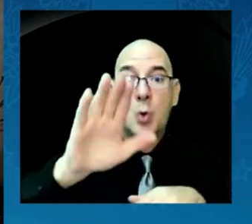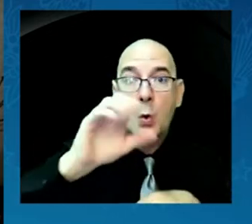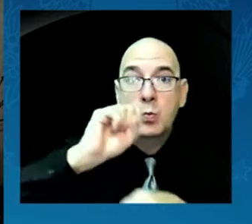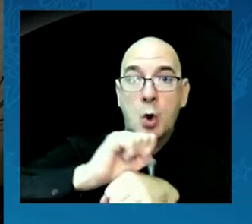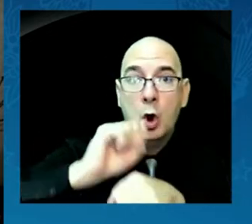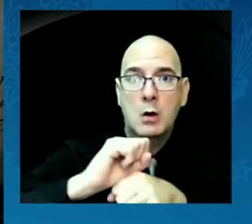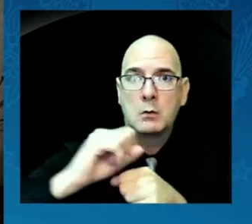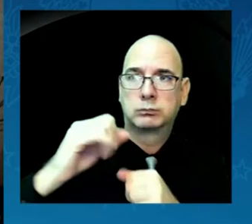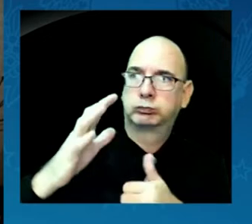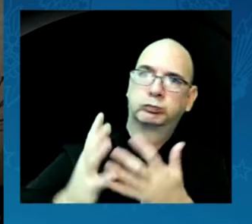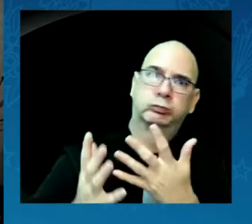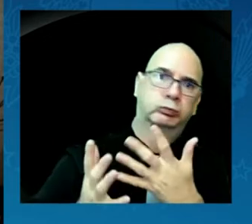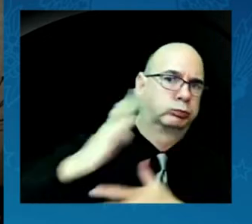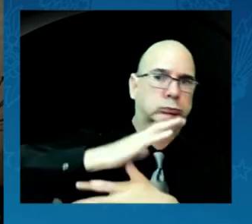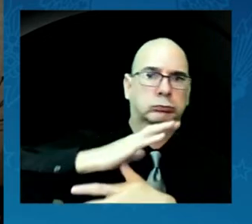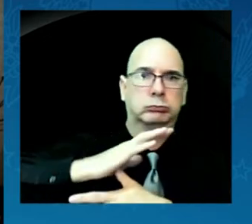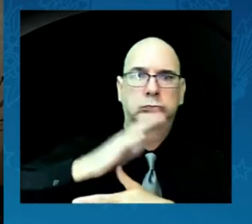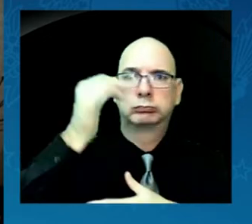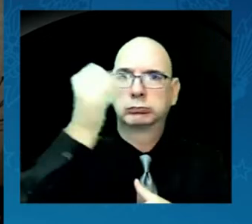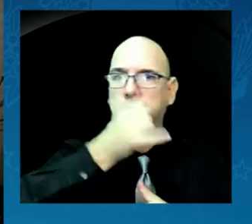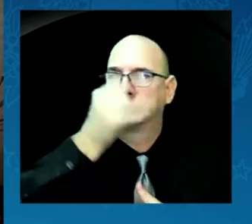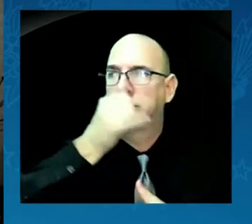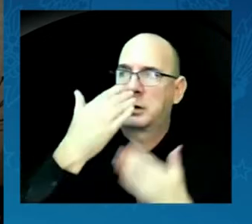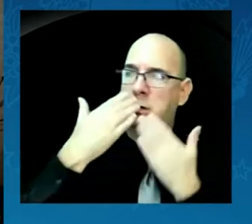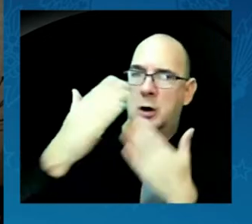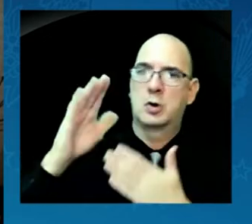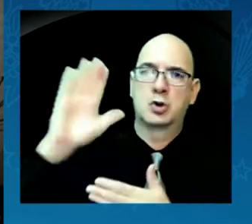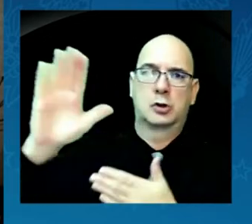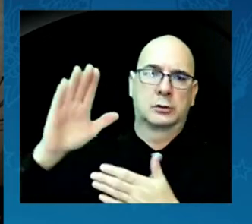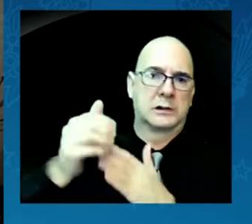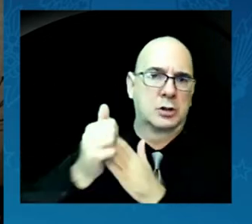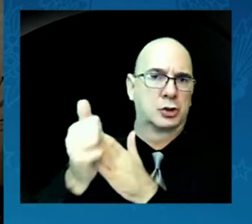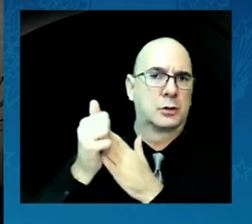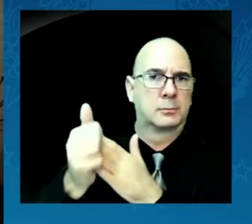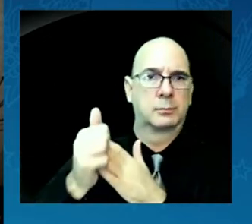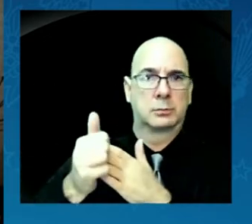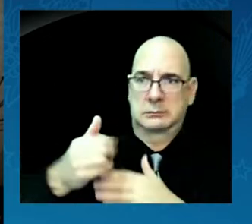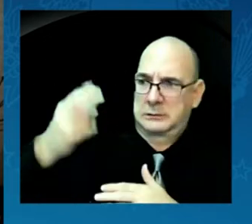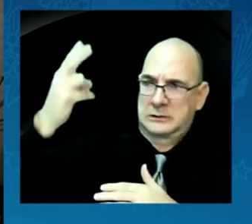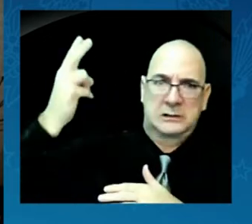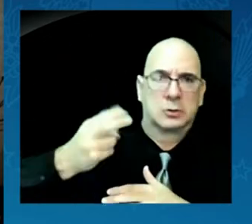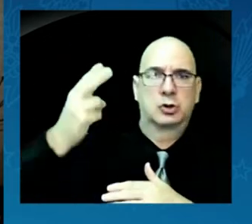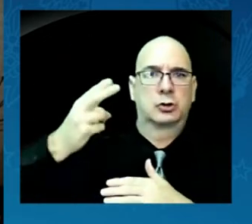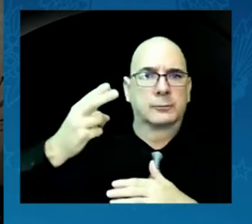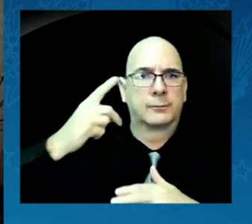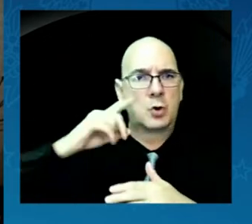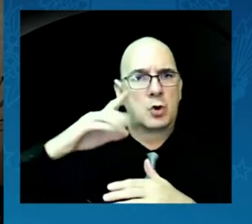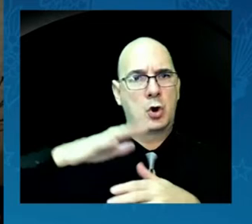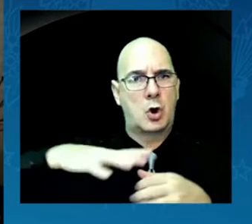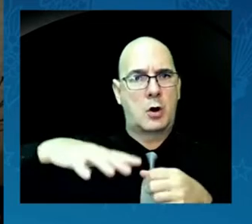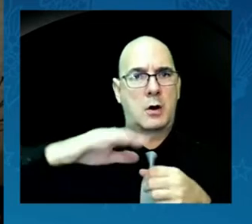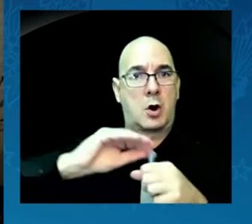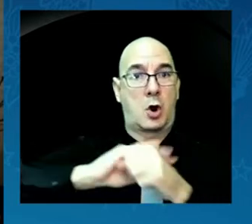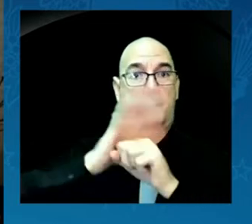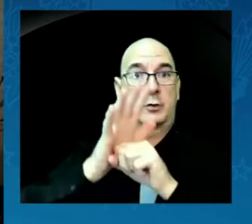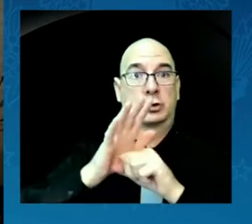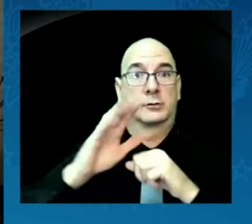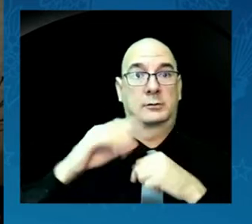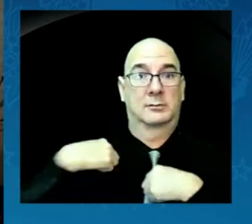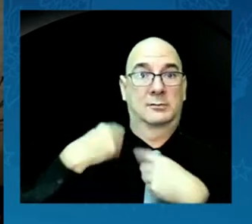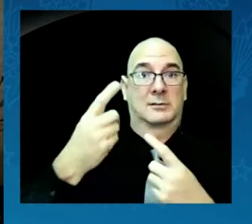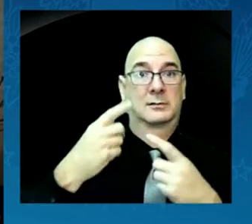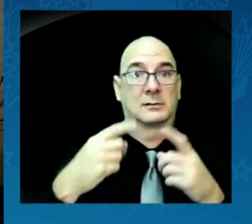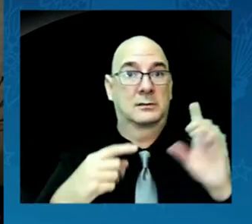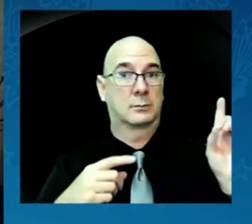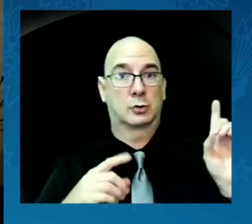governments secured historic relief for COVID-19. And through the bipartisan infrastructure framework and hopefully the